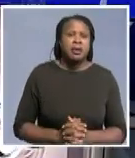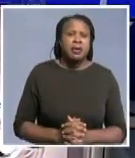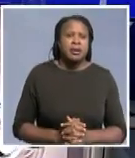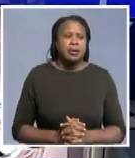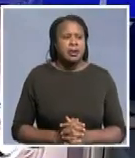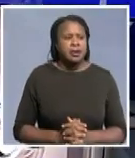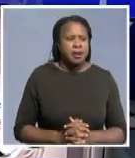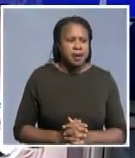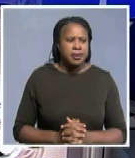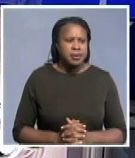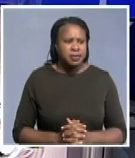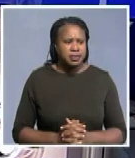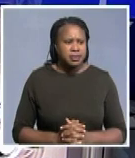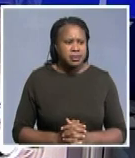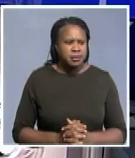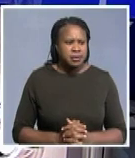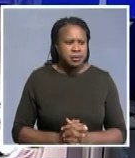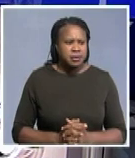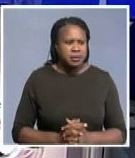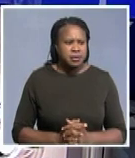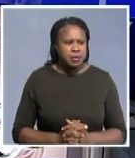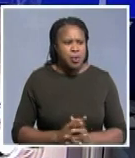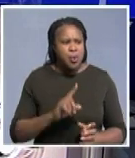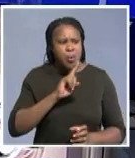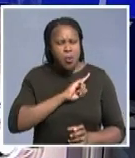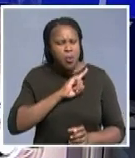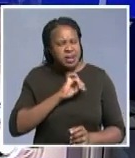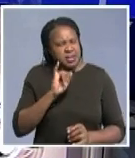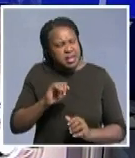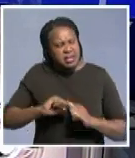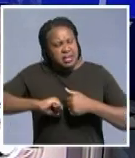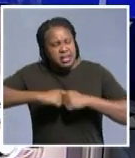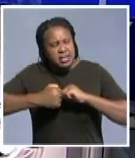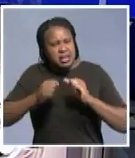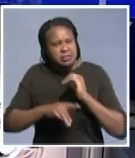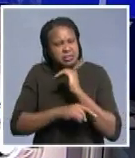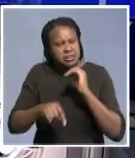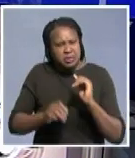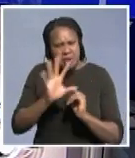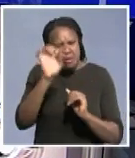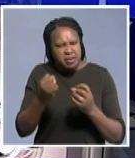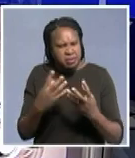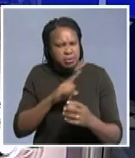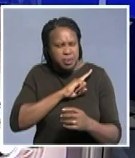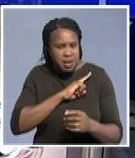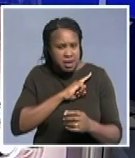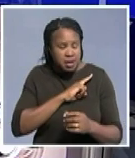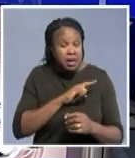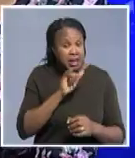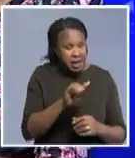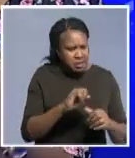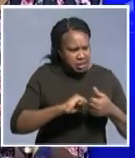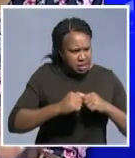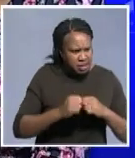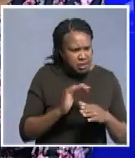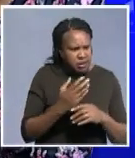in why is it is that a challenge in many African countries it is still remaining a challenge because you will